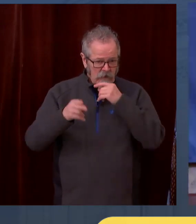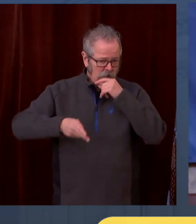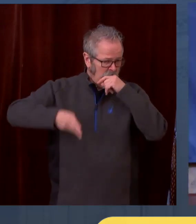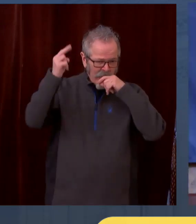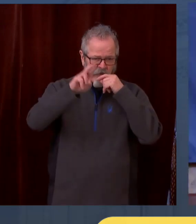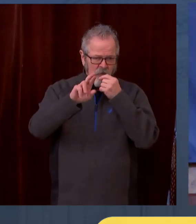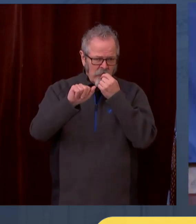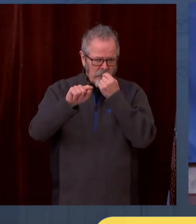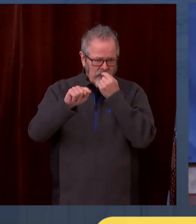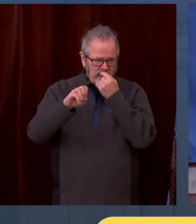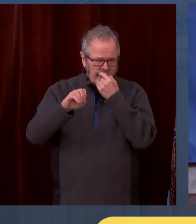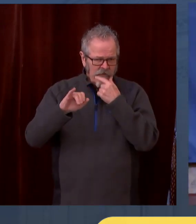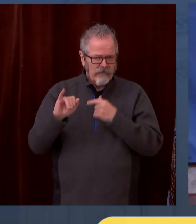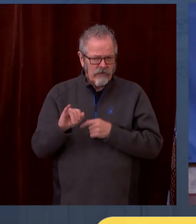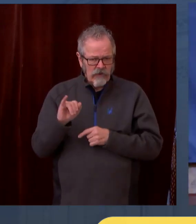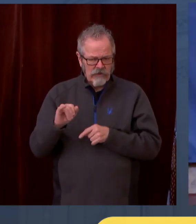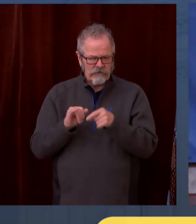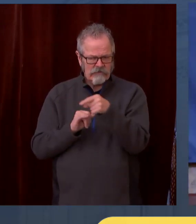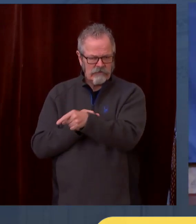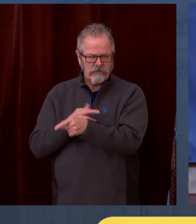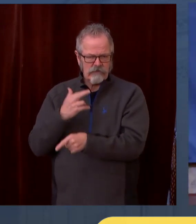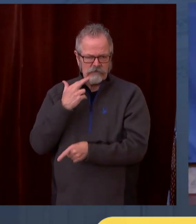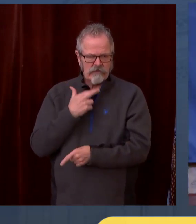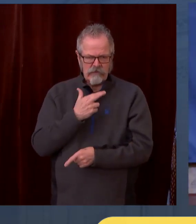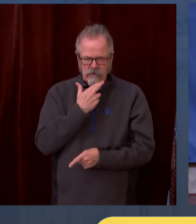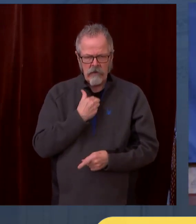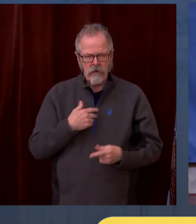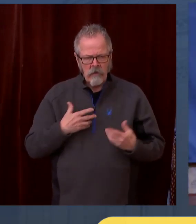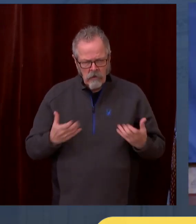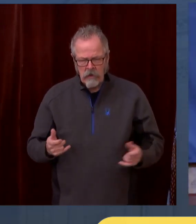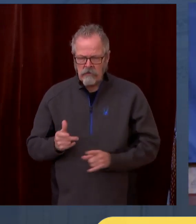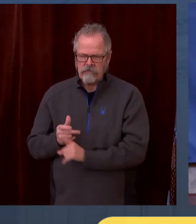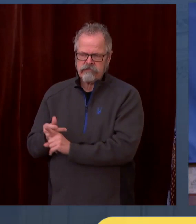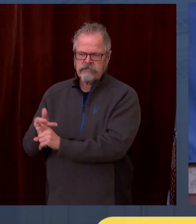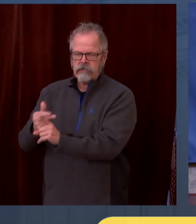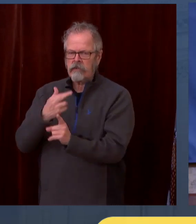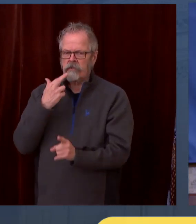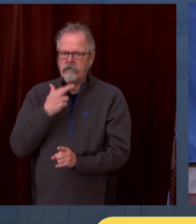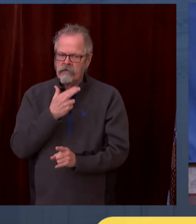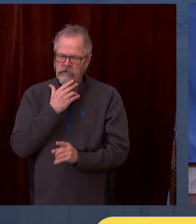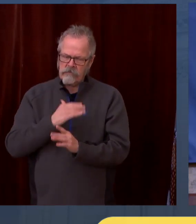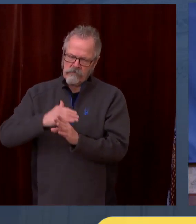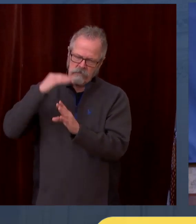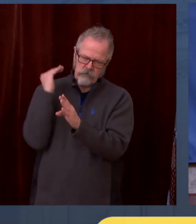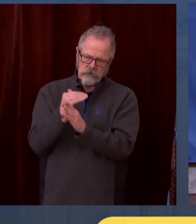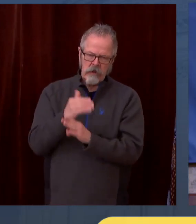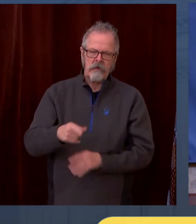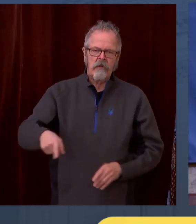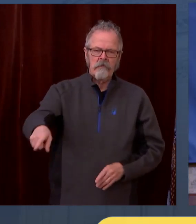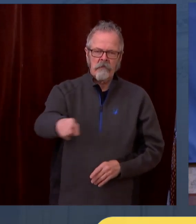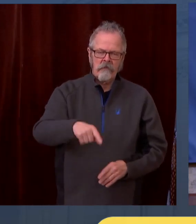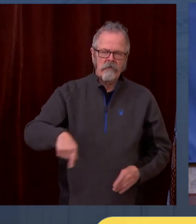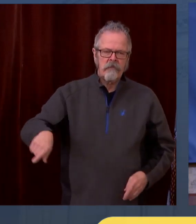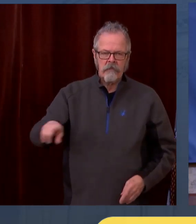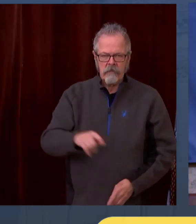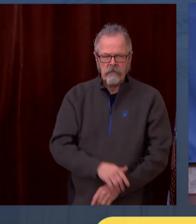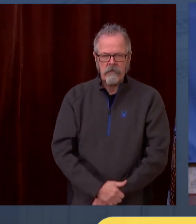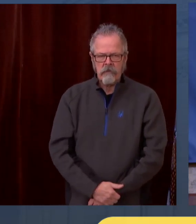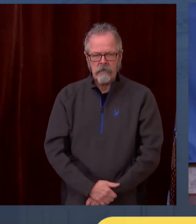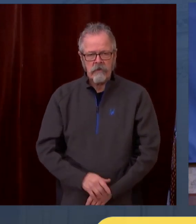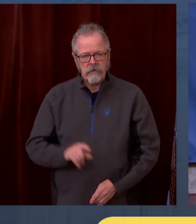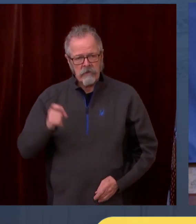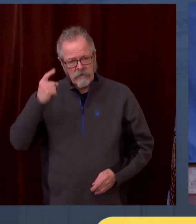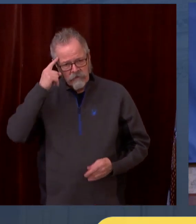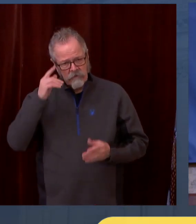And I'm really happy we're doing this earlier than we originally anticipated a couple months ago. This is great news for restaurant workers in my view.